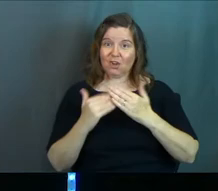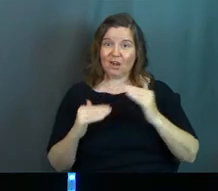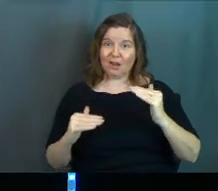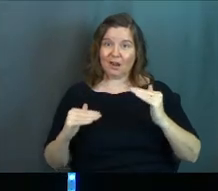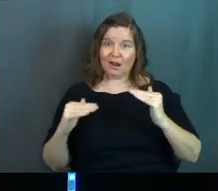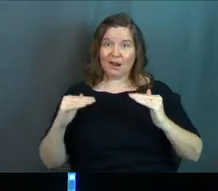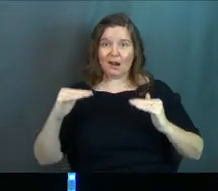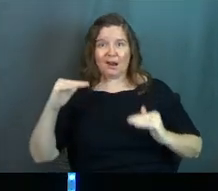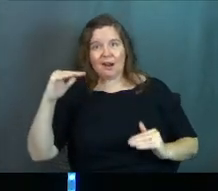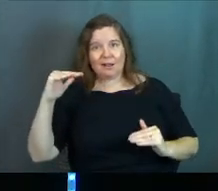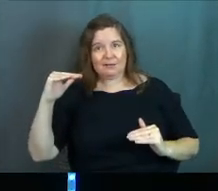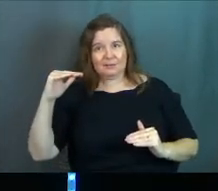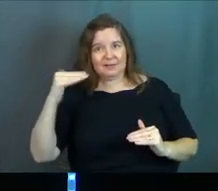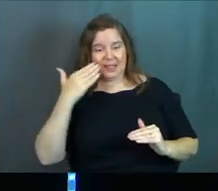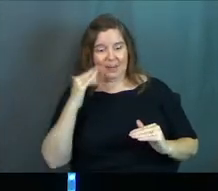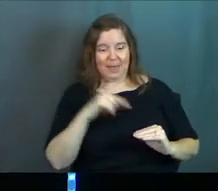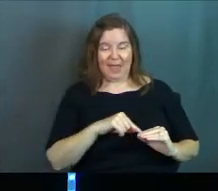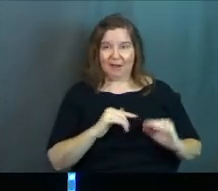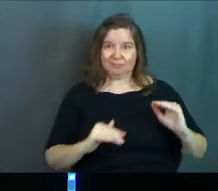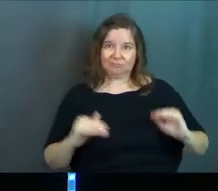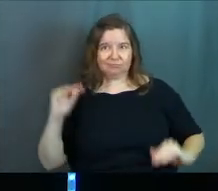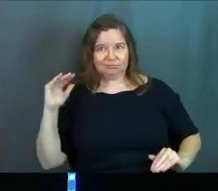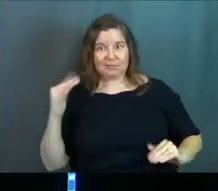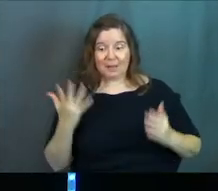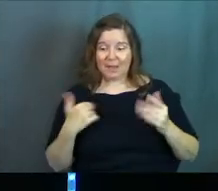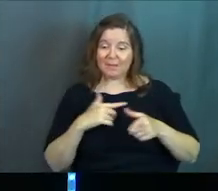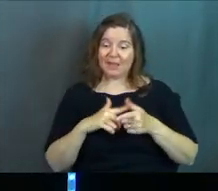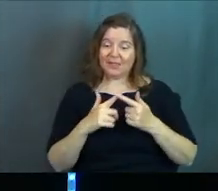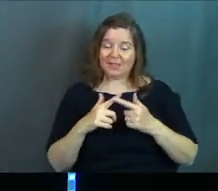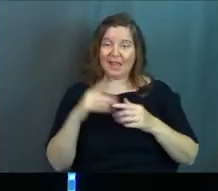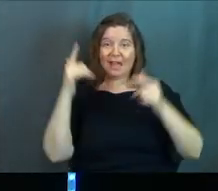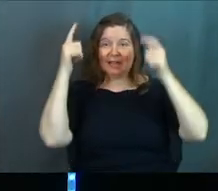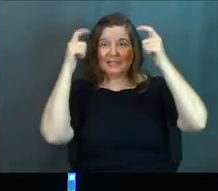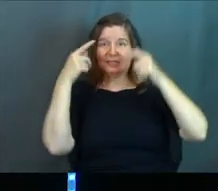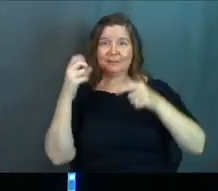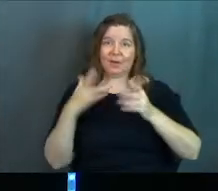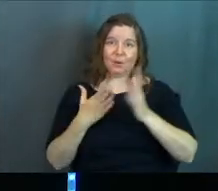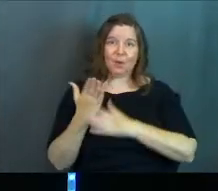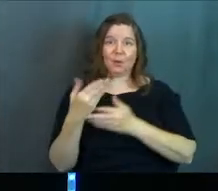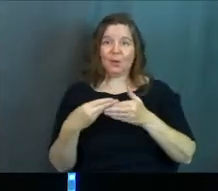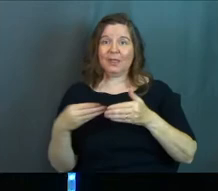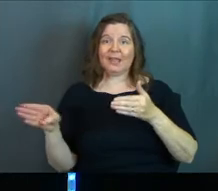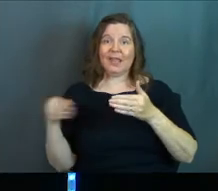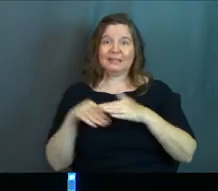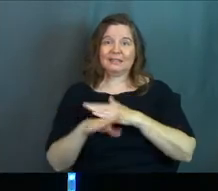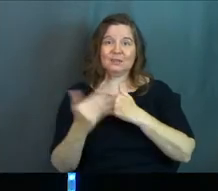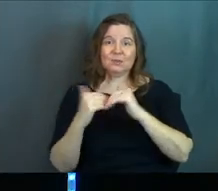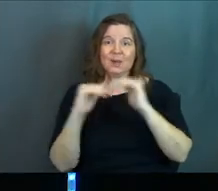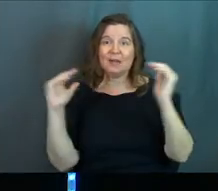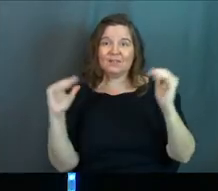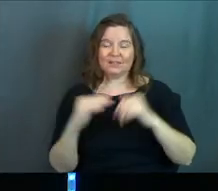things to counterbalance the bad that I've done. And maybe then St. Peter will let me through the pearly gates.